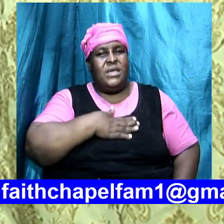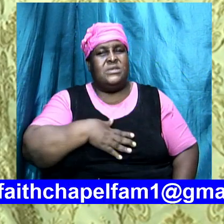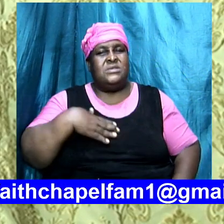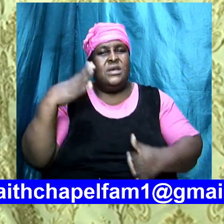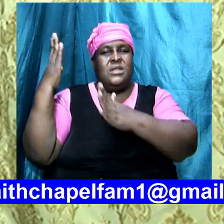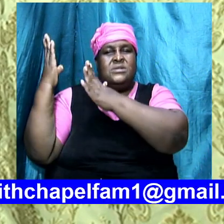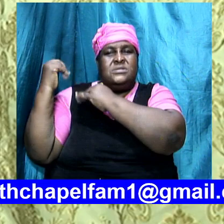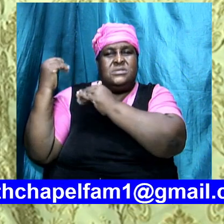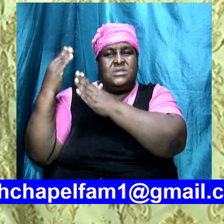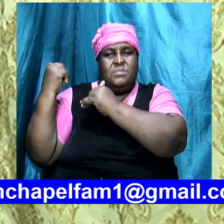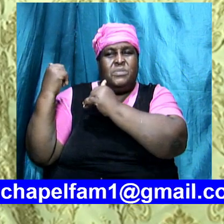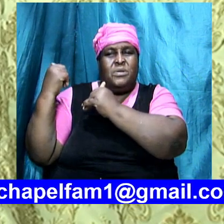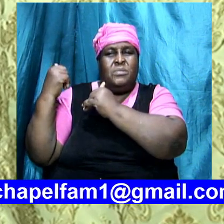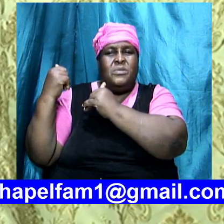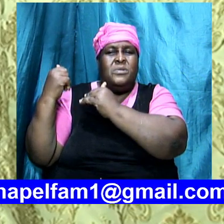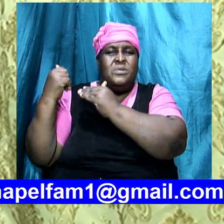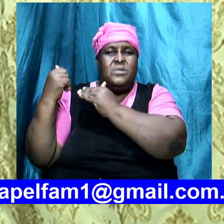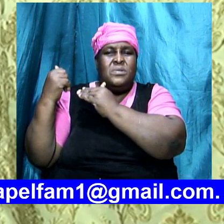acceptable